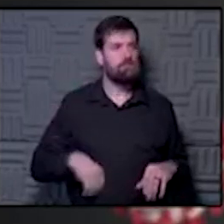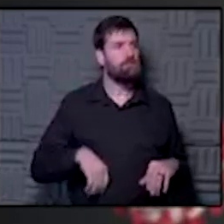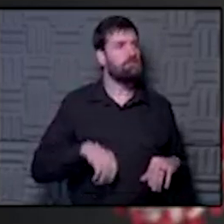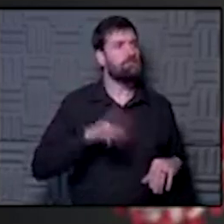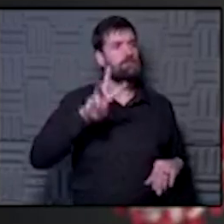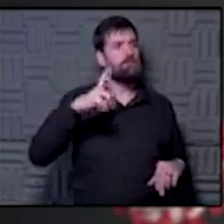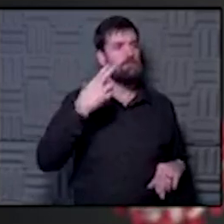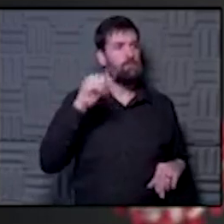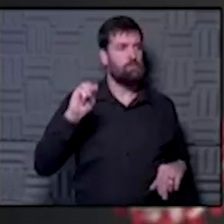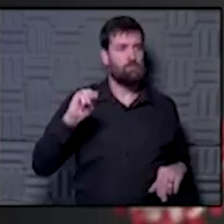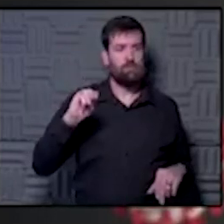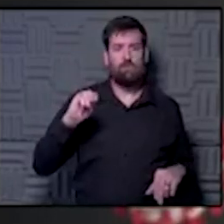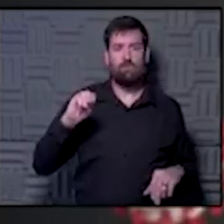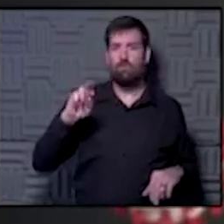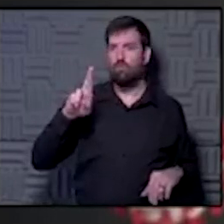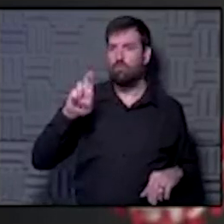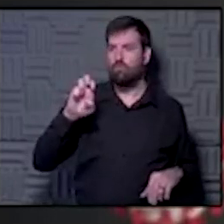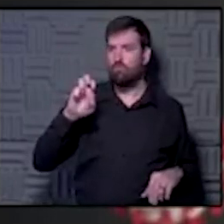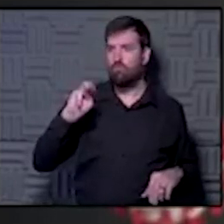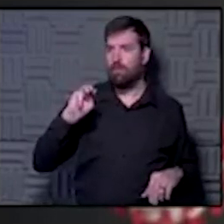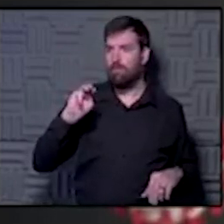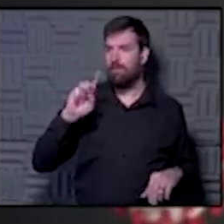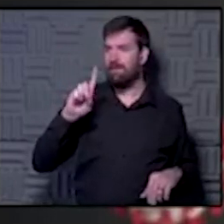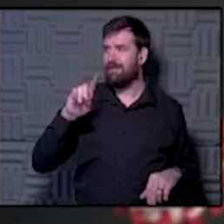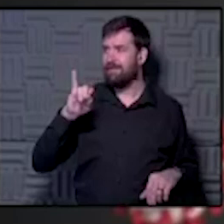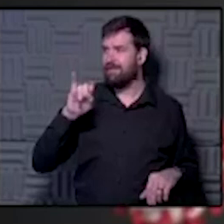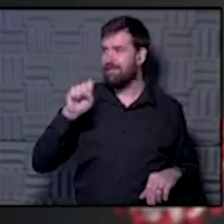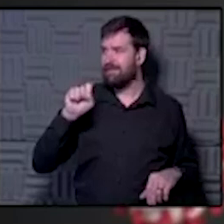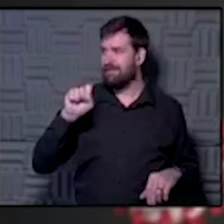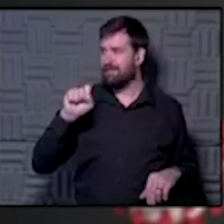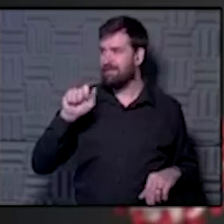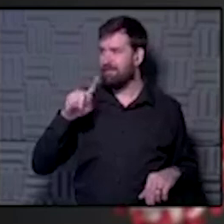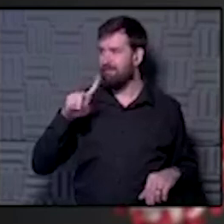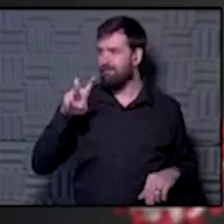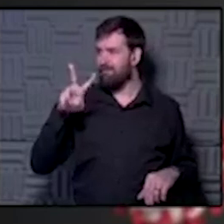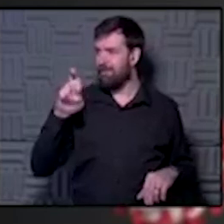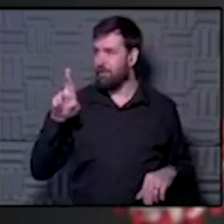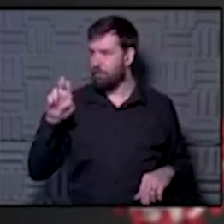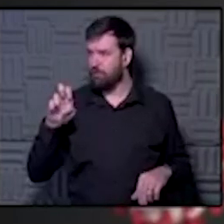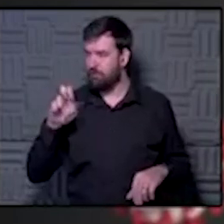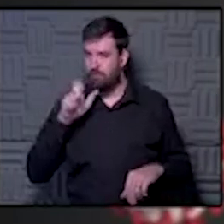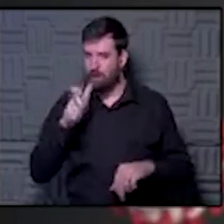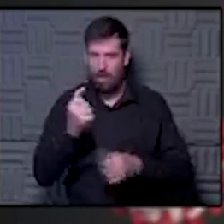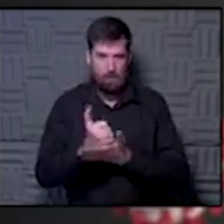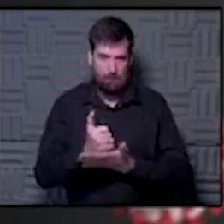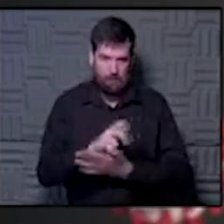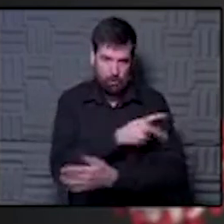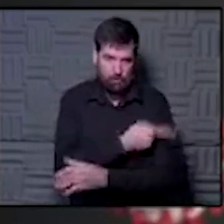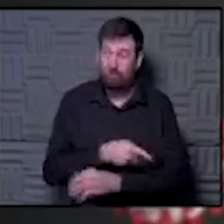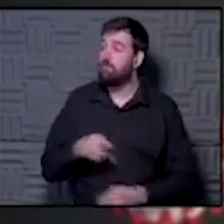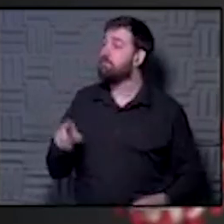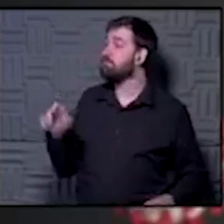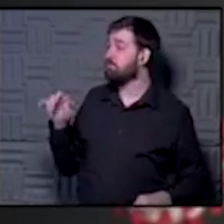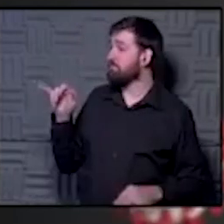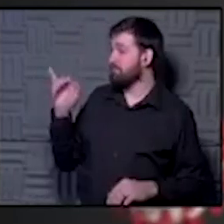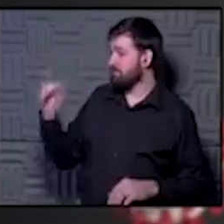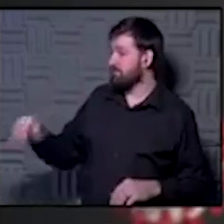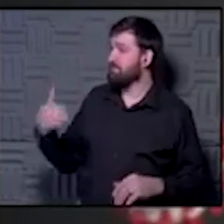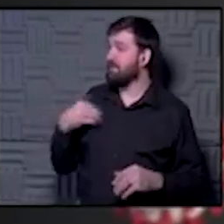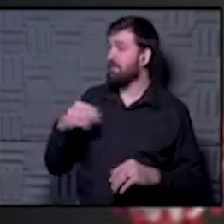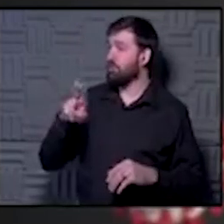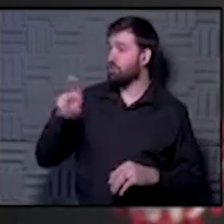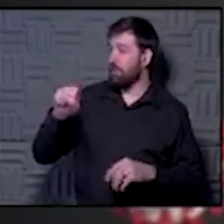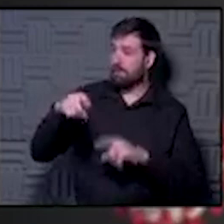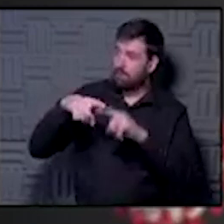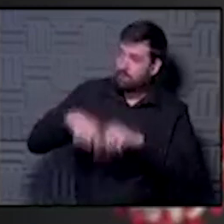report that Remdesivir doesn't help COVID patients. Let's take on both of those things. Because first of all, we know that with Remdesivir, we've got US-based